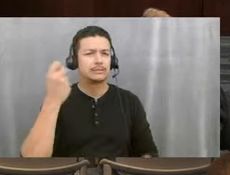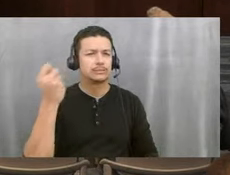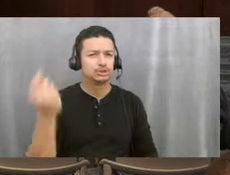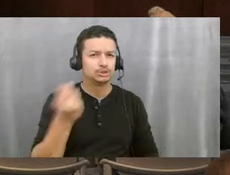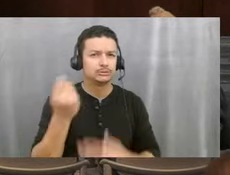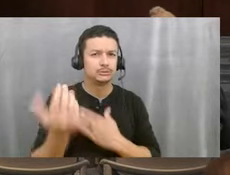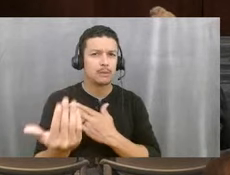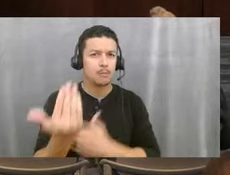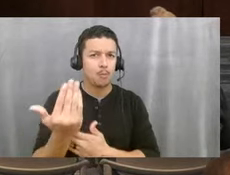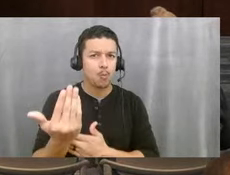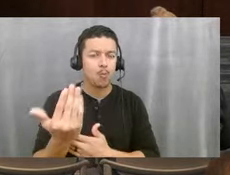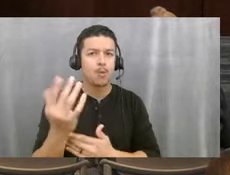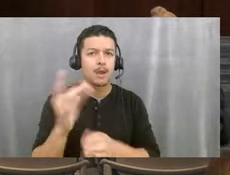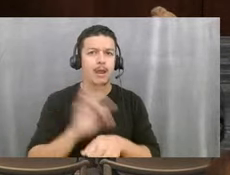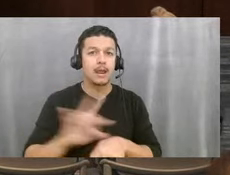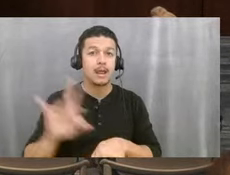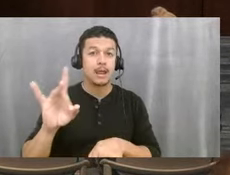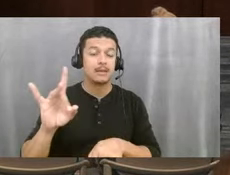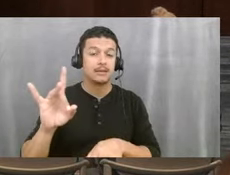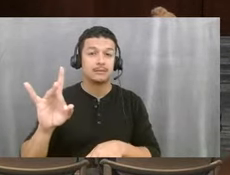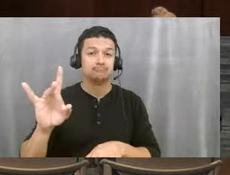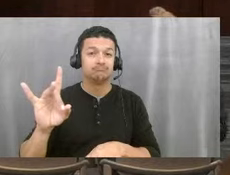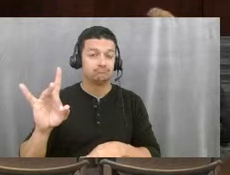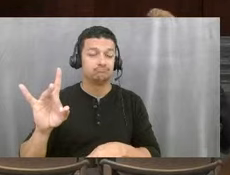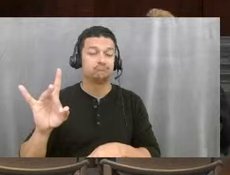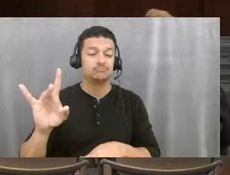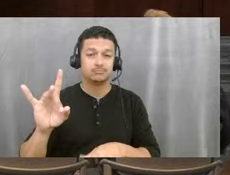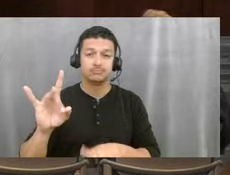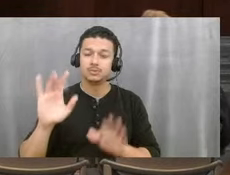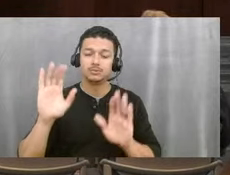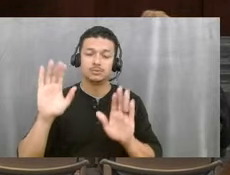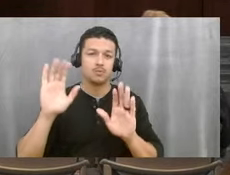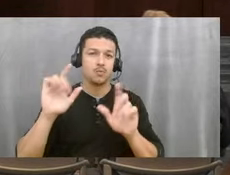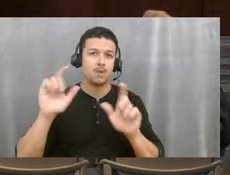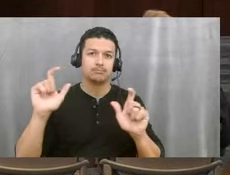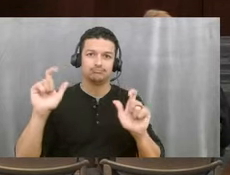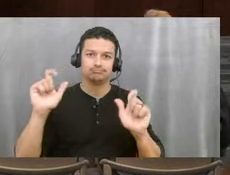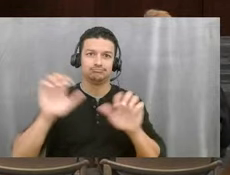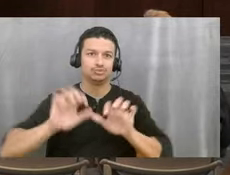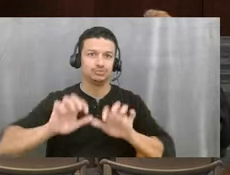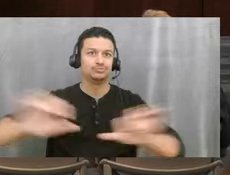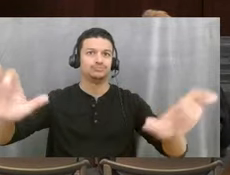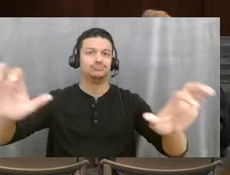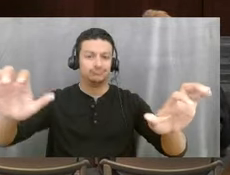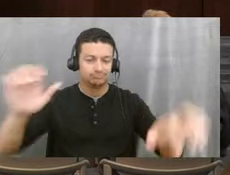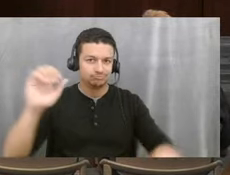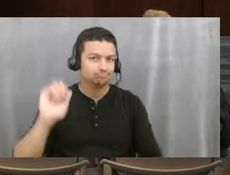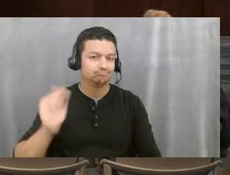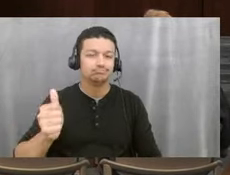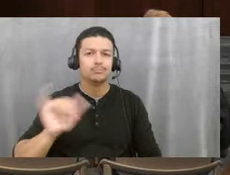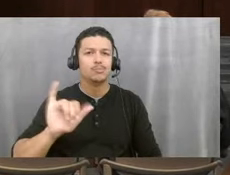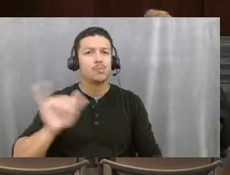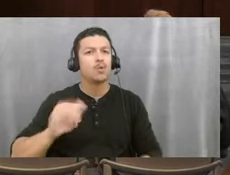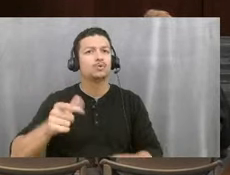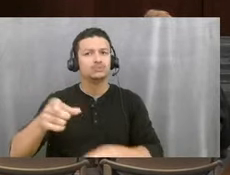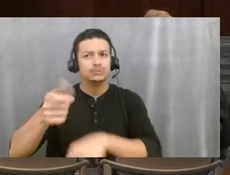And that was, we had a great turnout. And I like the layout, schematic.